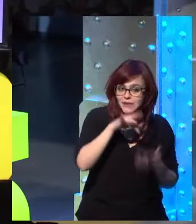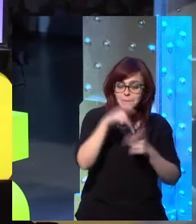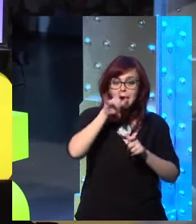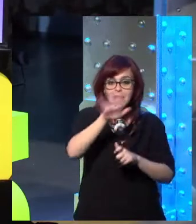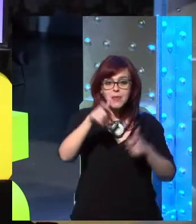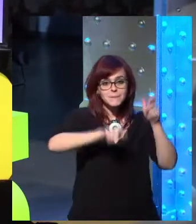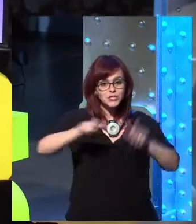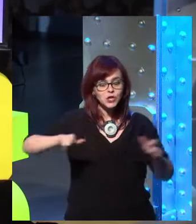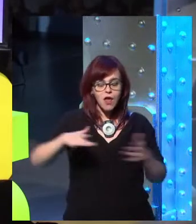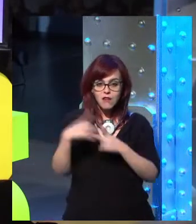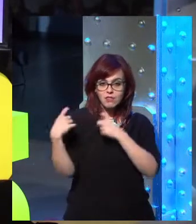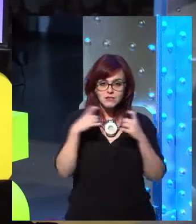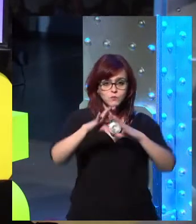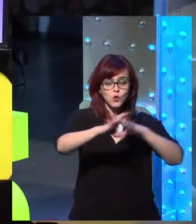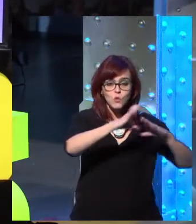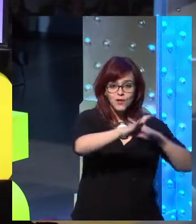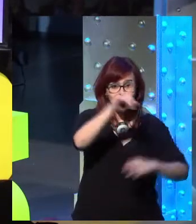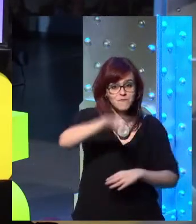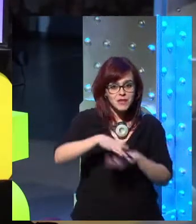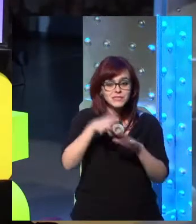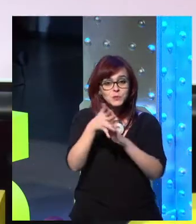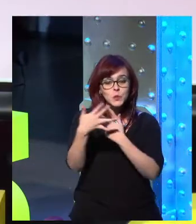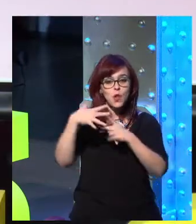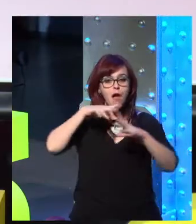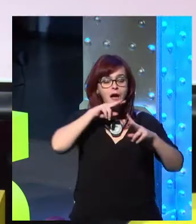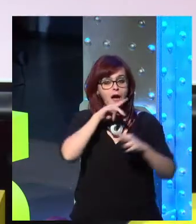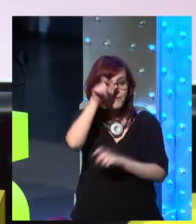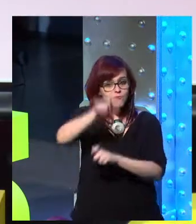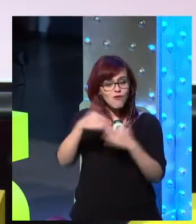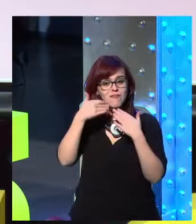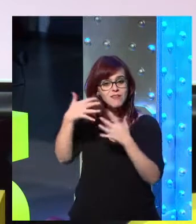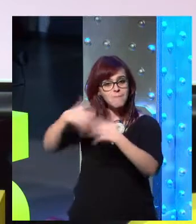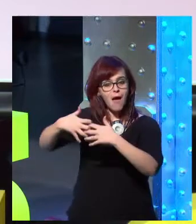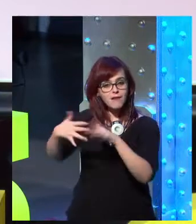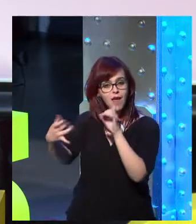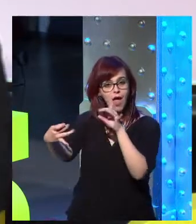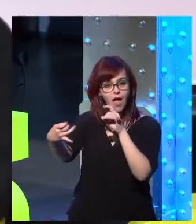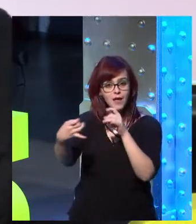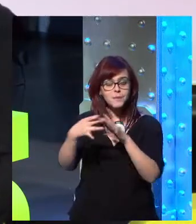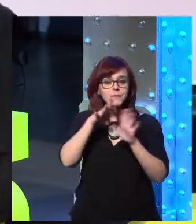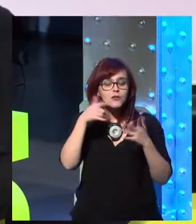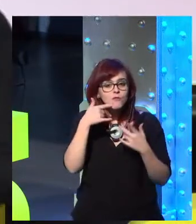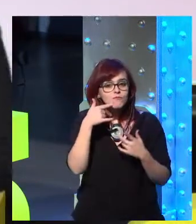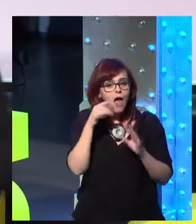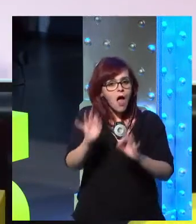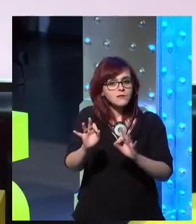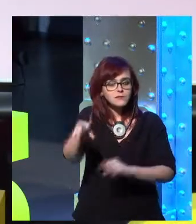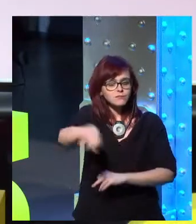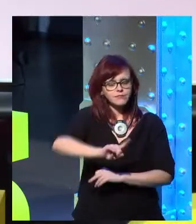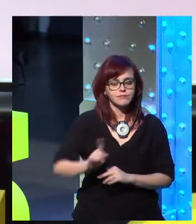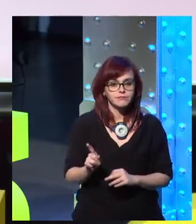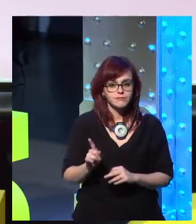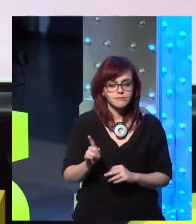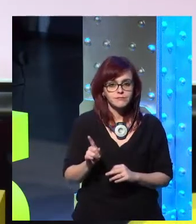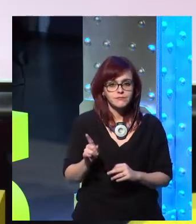Technology should consider social norms. It's not that technology isn't ready for us. We're usually the